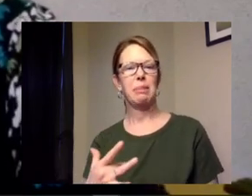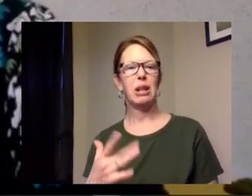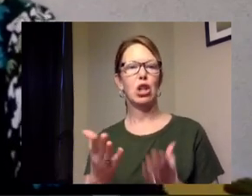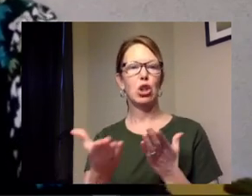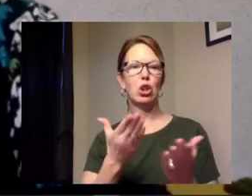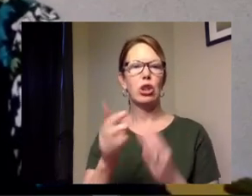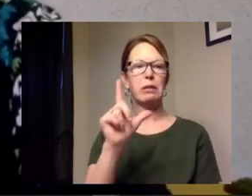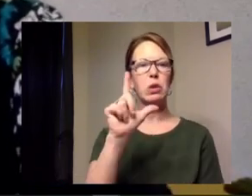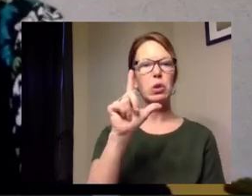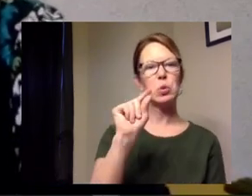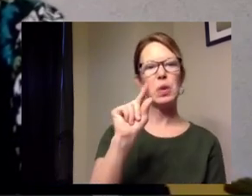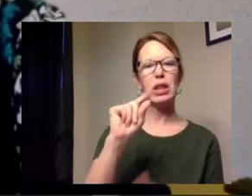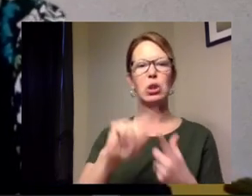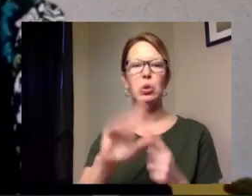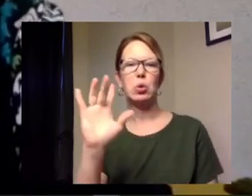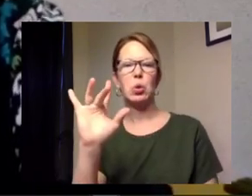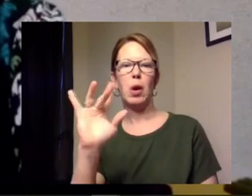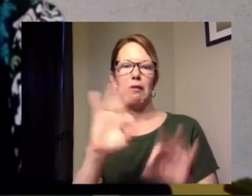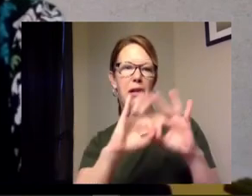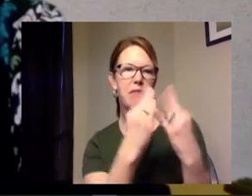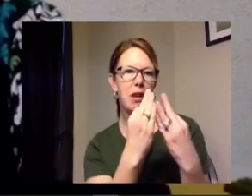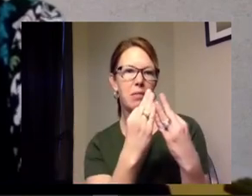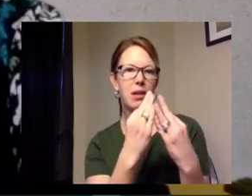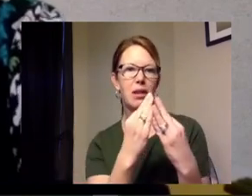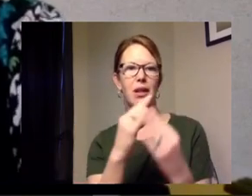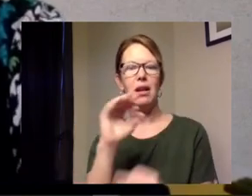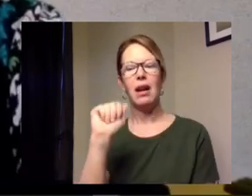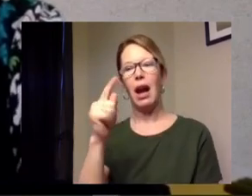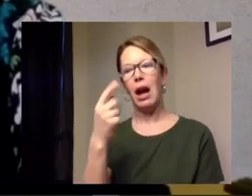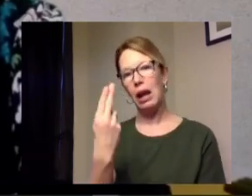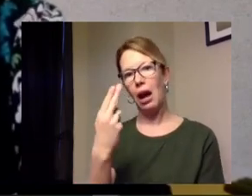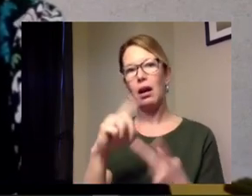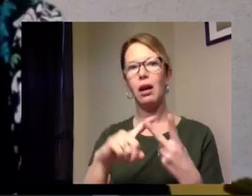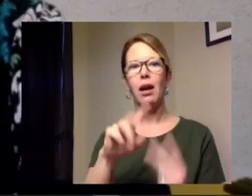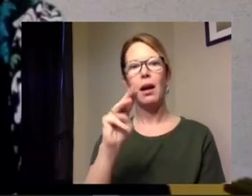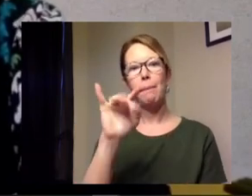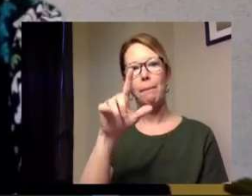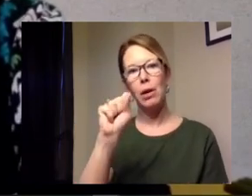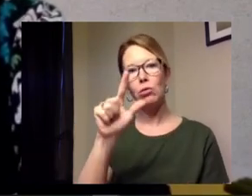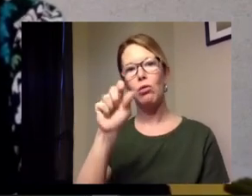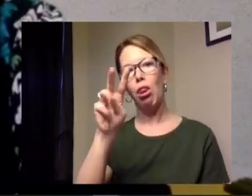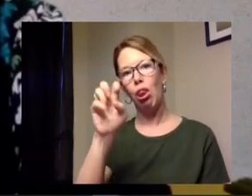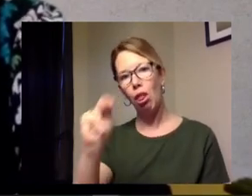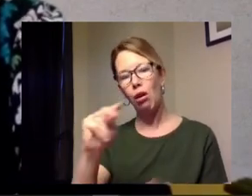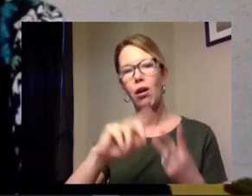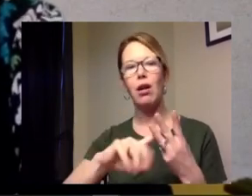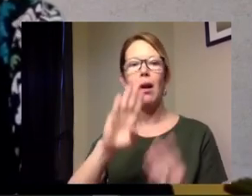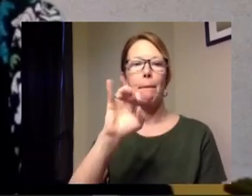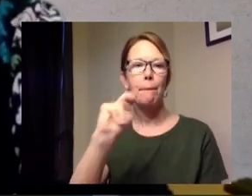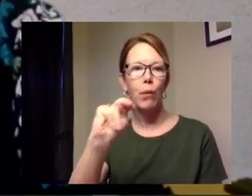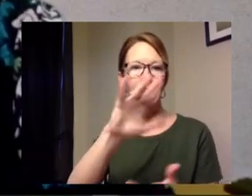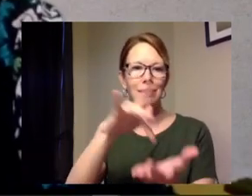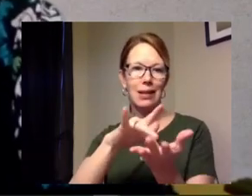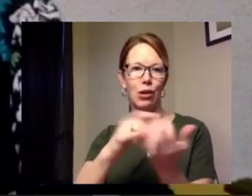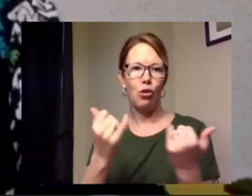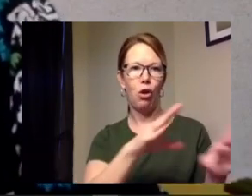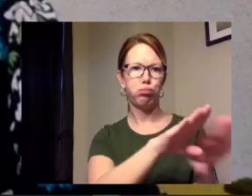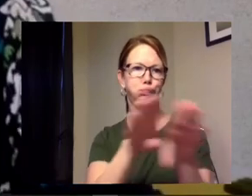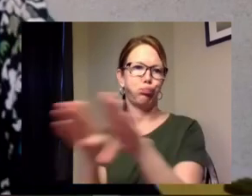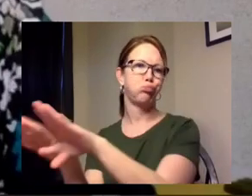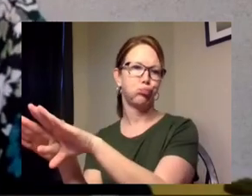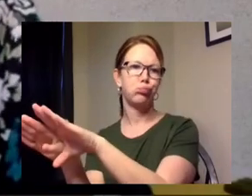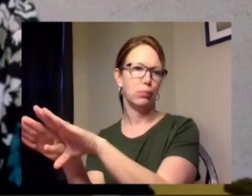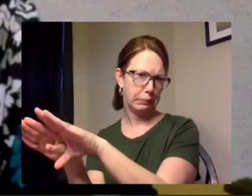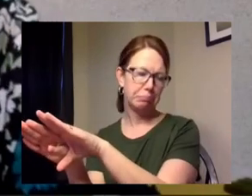25 households now obviously antioch mills lawn and uh bryan center are all uh closed